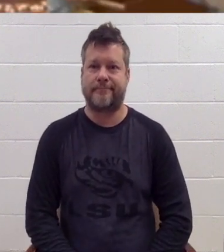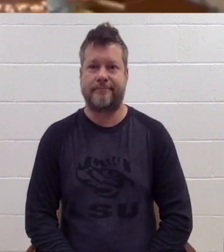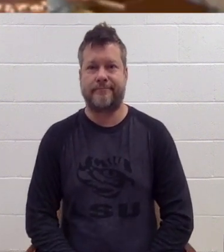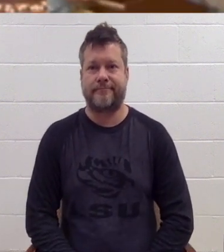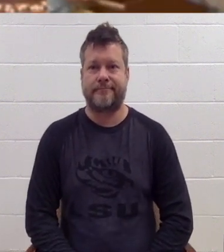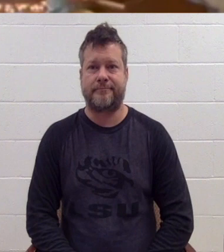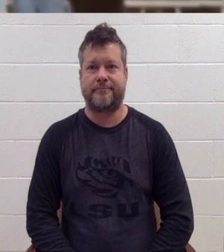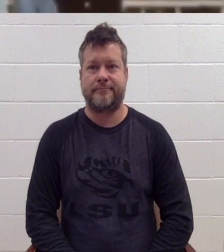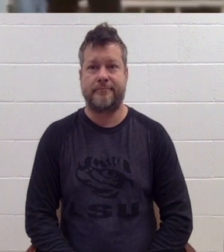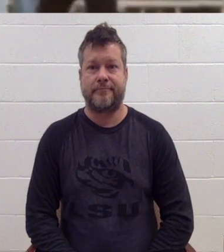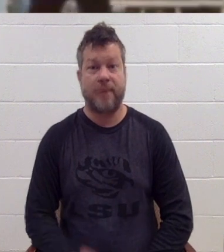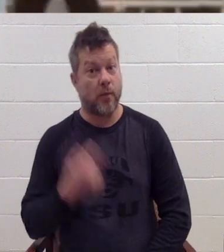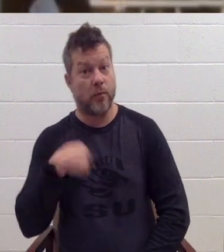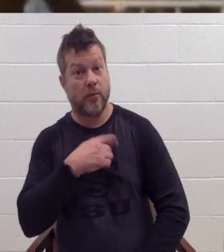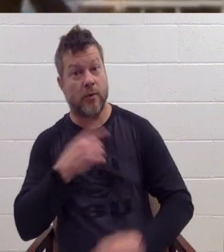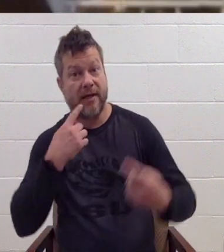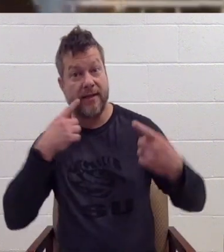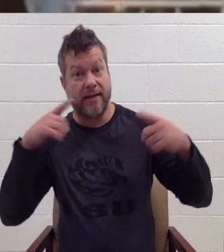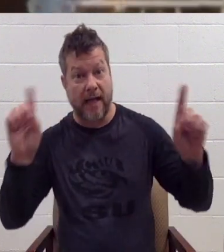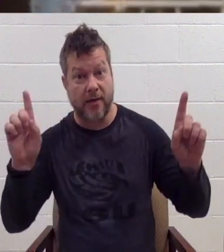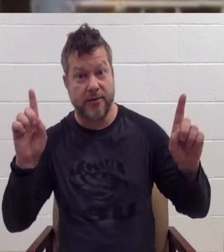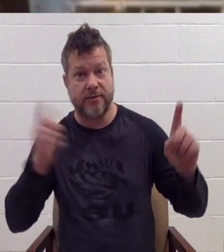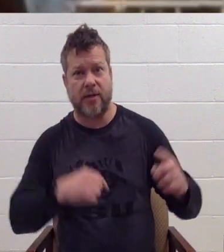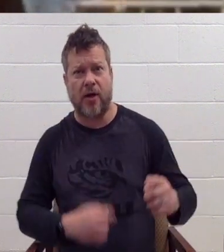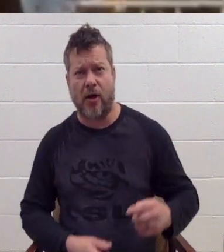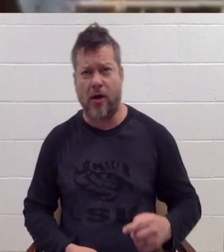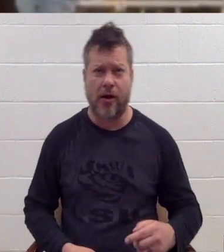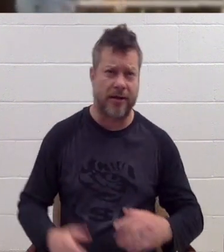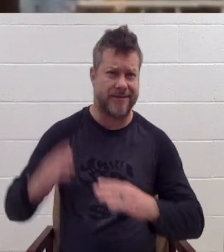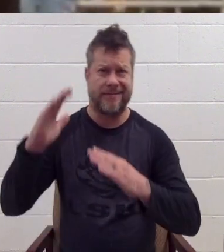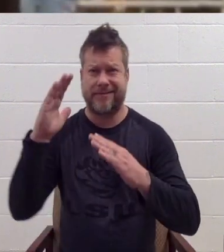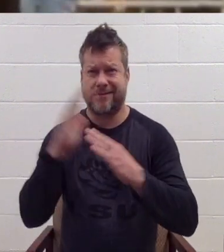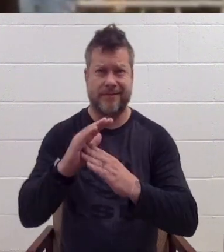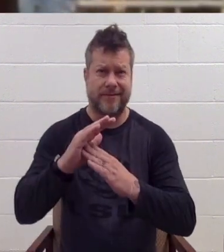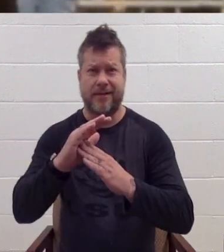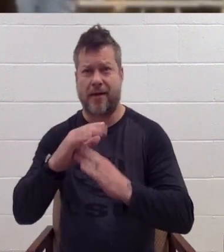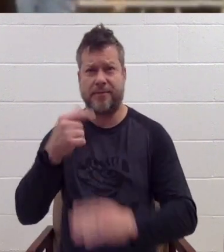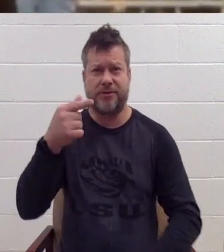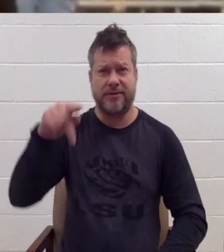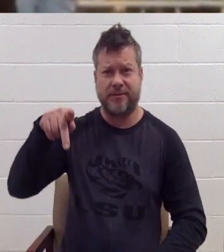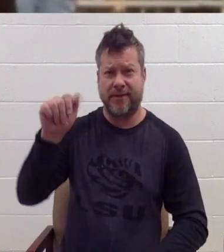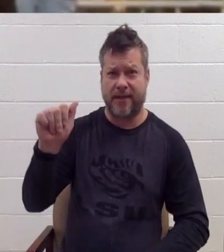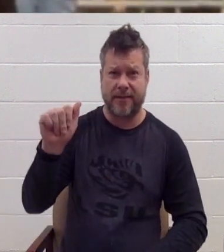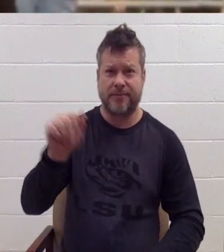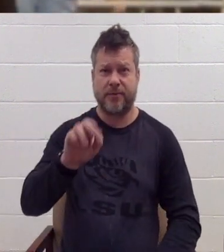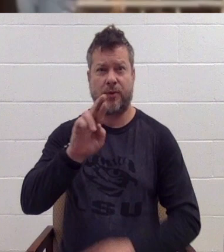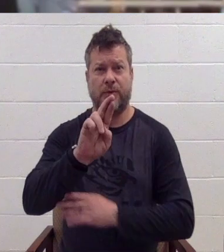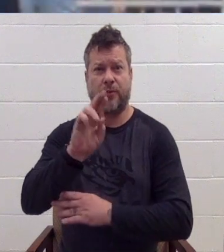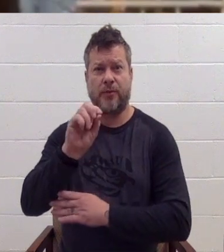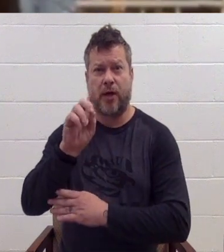We even announced this year's valedictorians, Robbie Wolford and Xander Holstein.